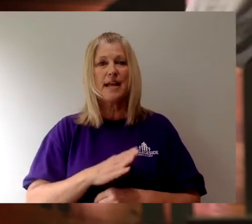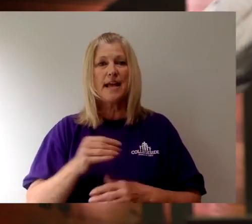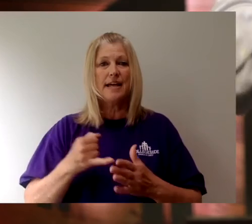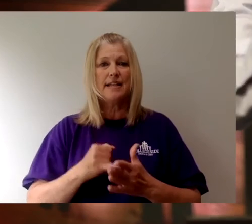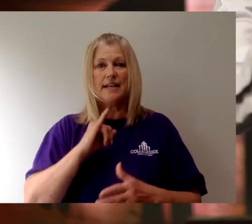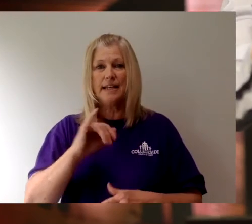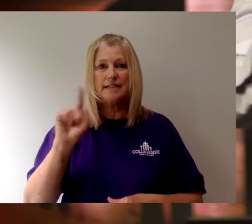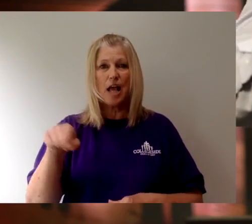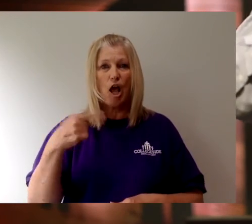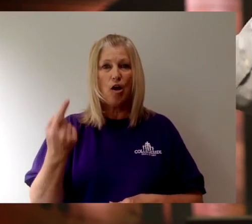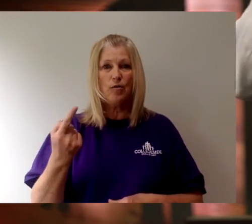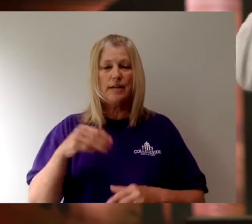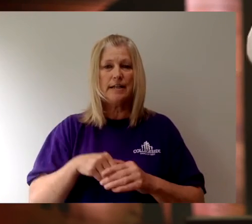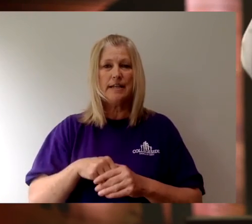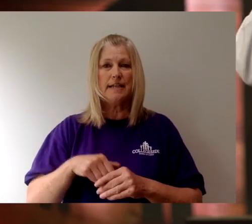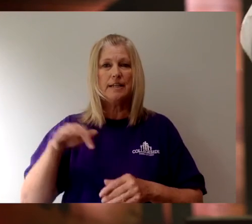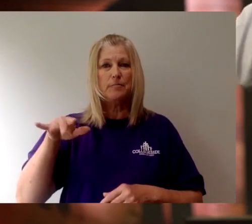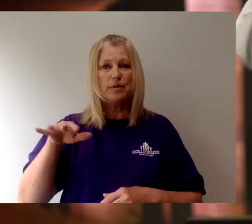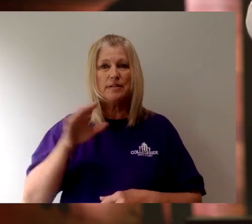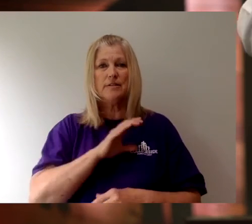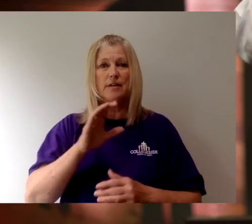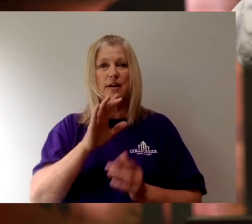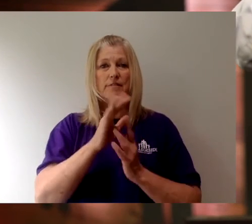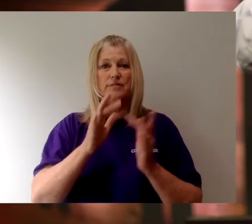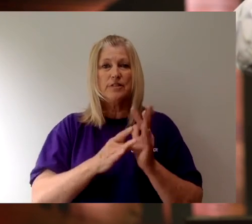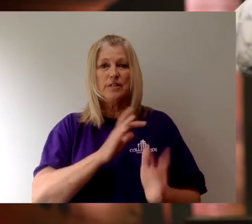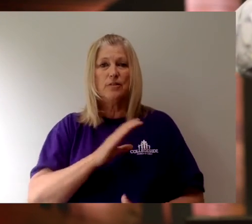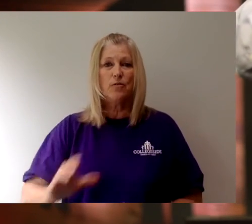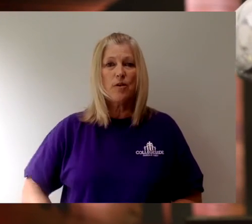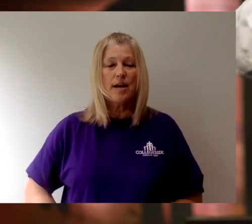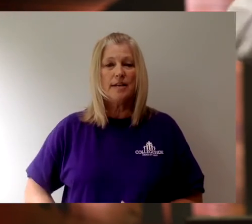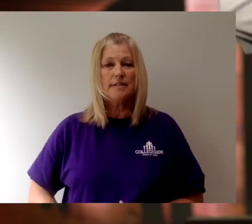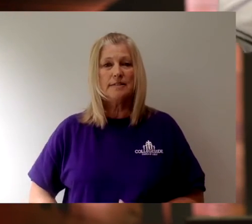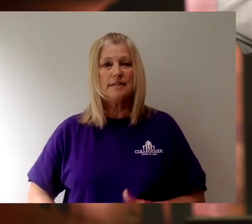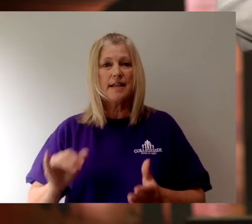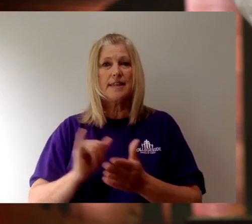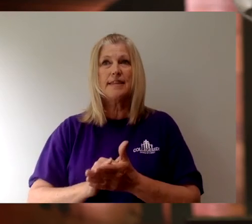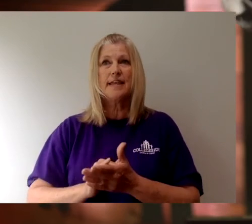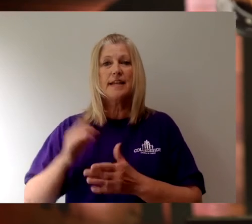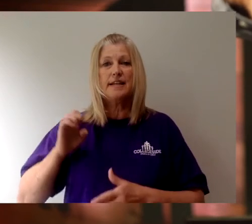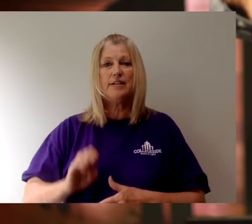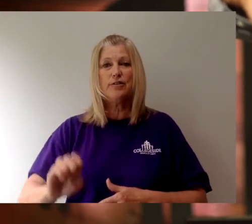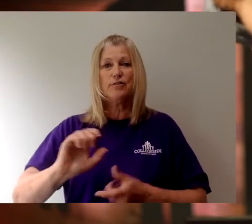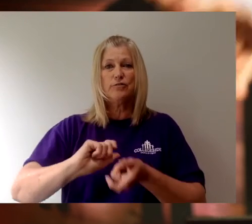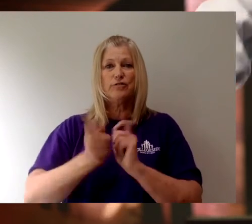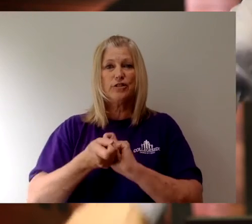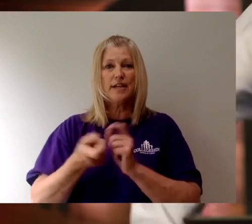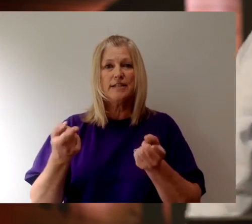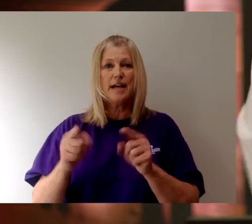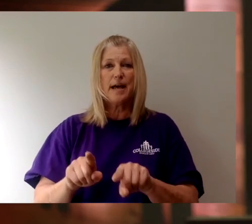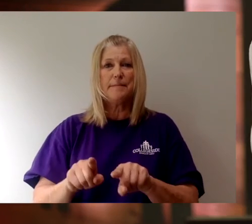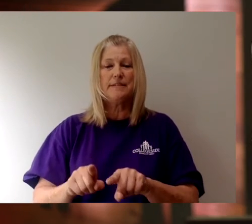And it is only in the presence of Jesus Christ that eternal change happens.